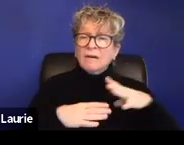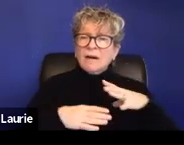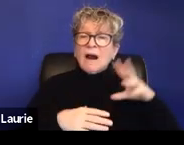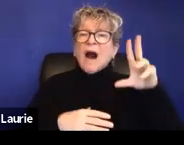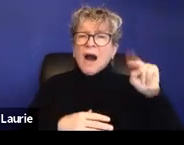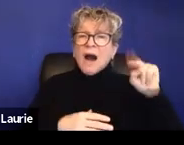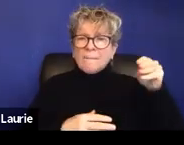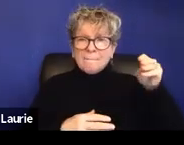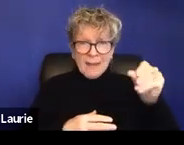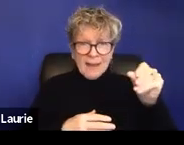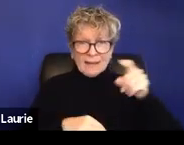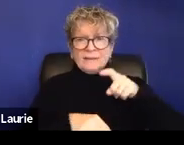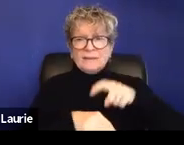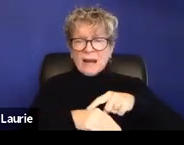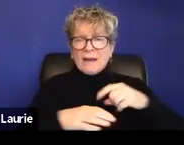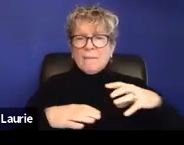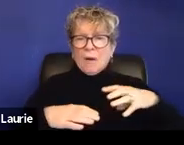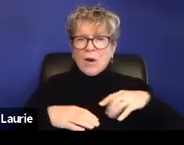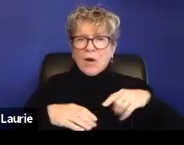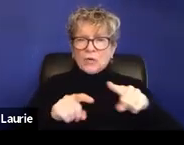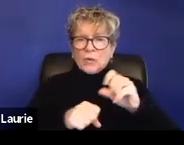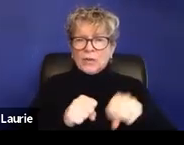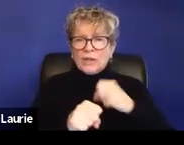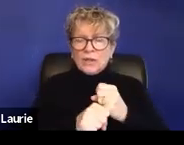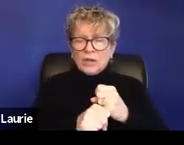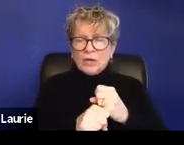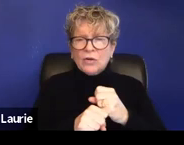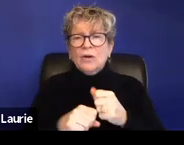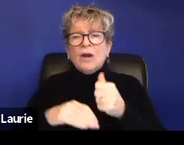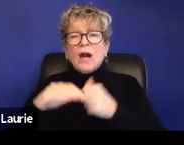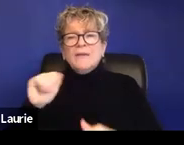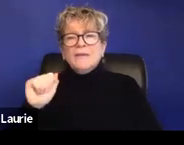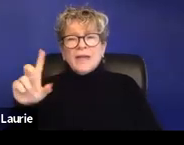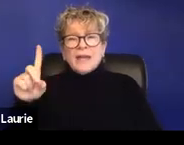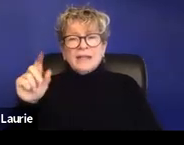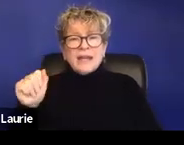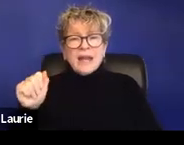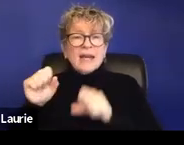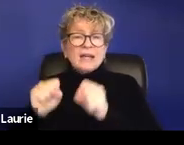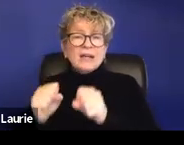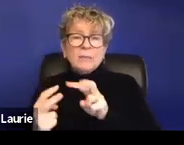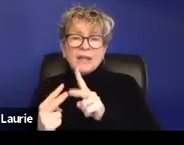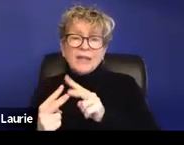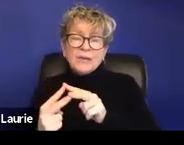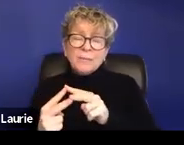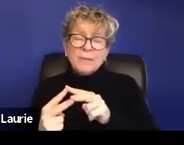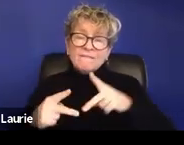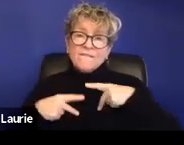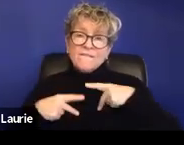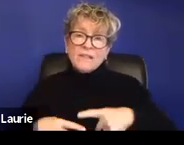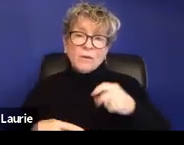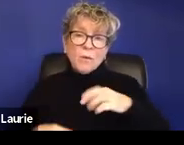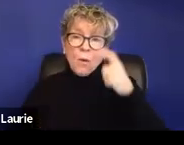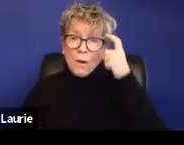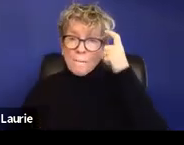time off per year. Uh, with the ADA, um, it can be physical or mental impairment, um, that